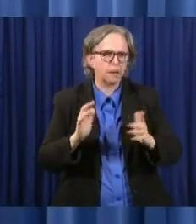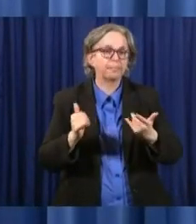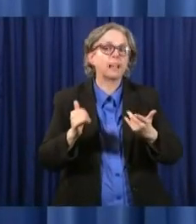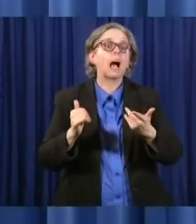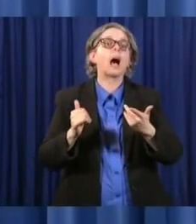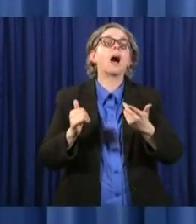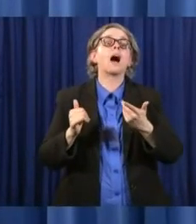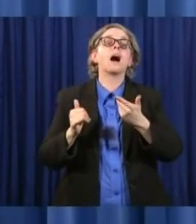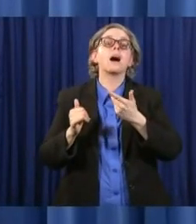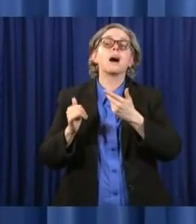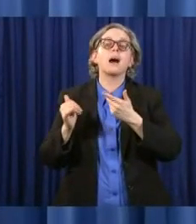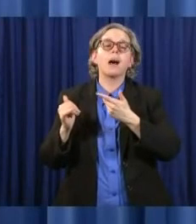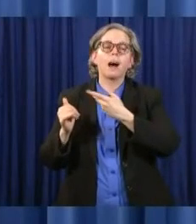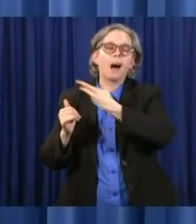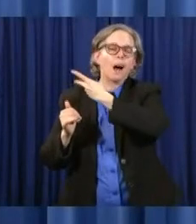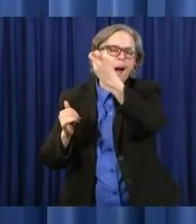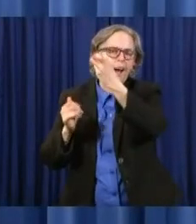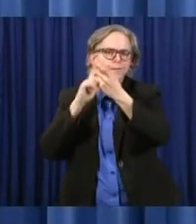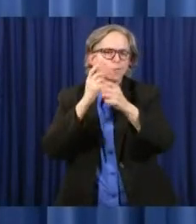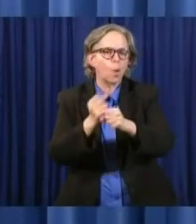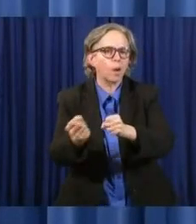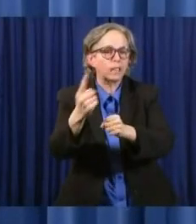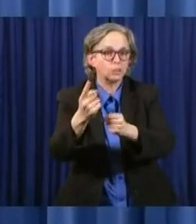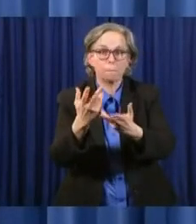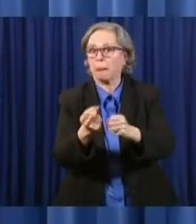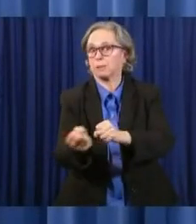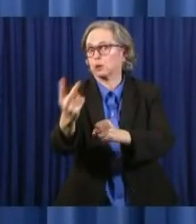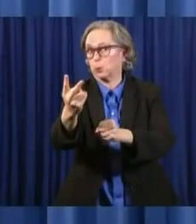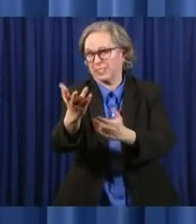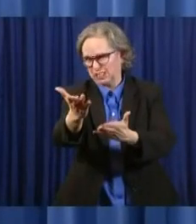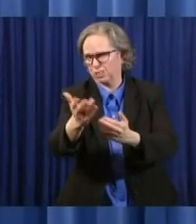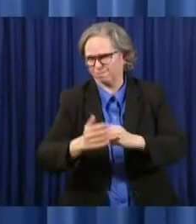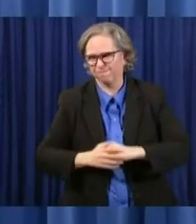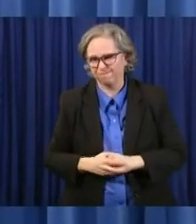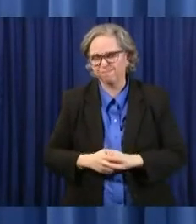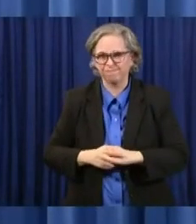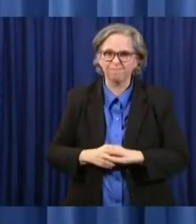year, and then maybe even some of that money into the year after that.